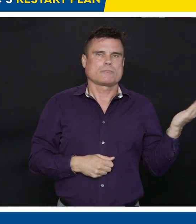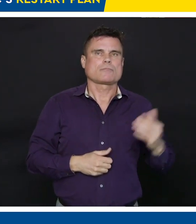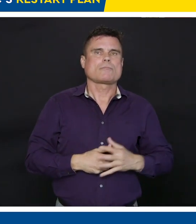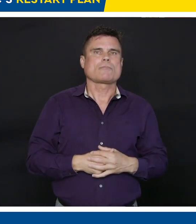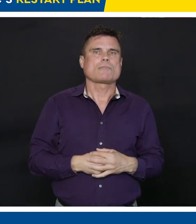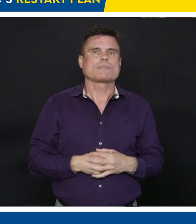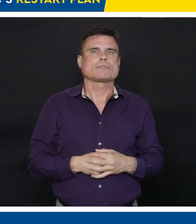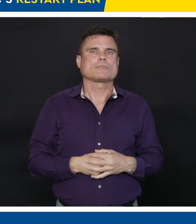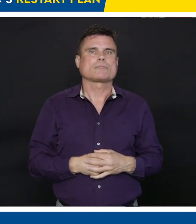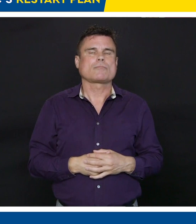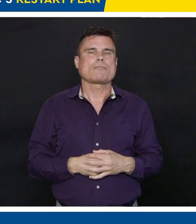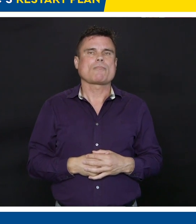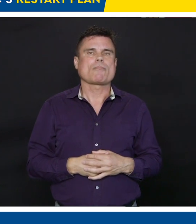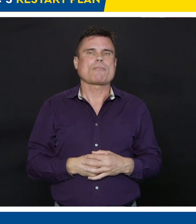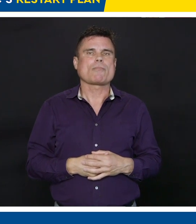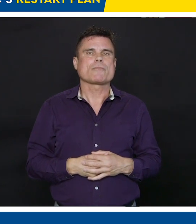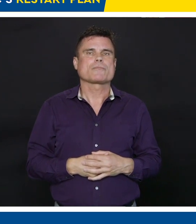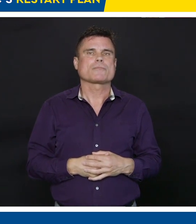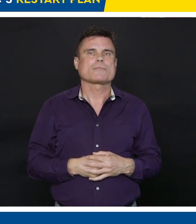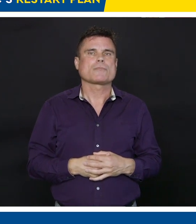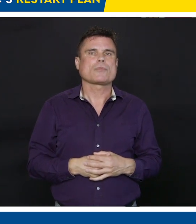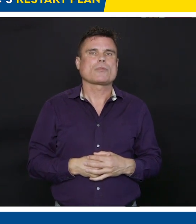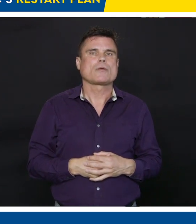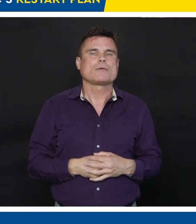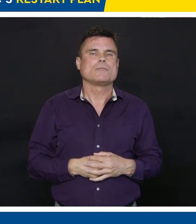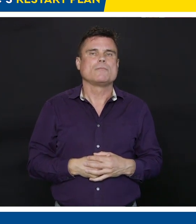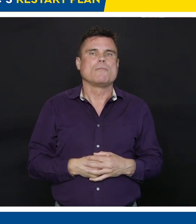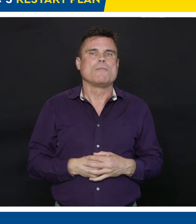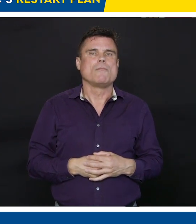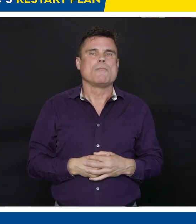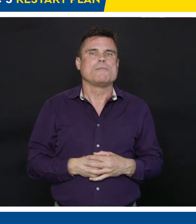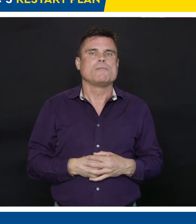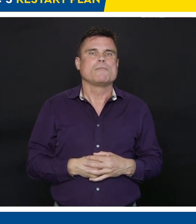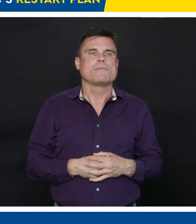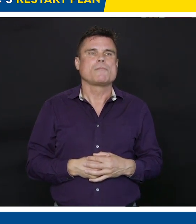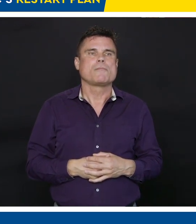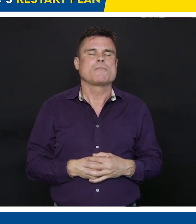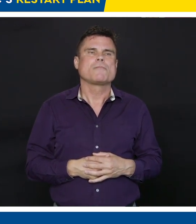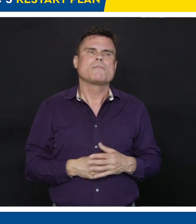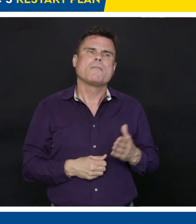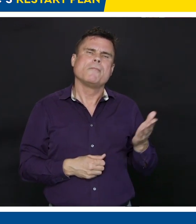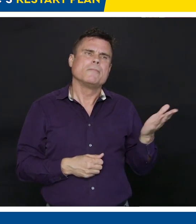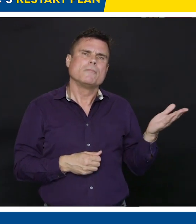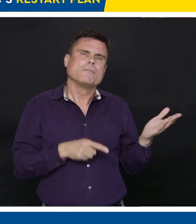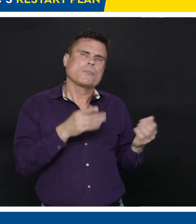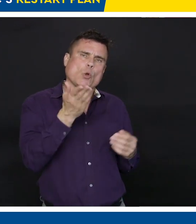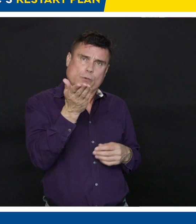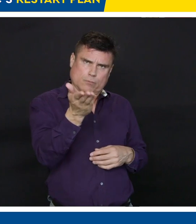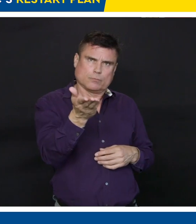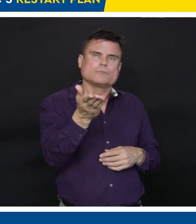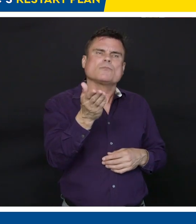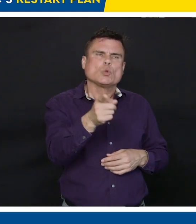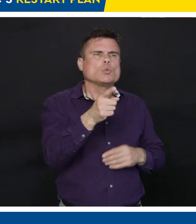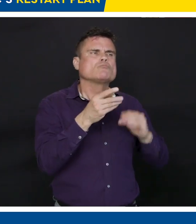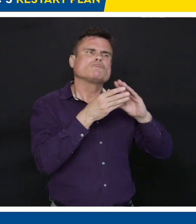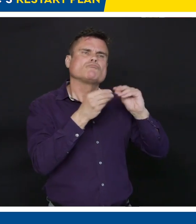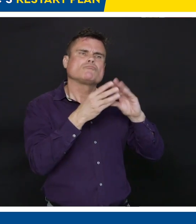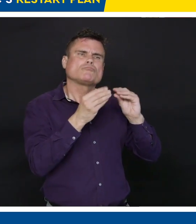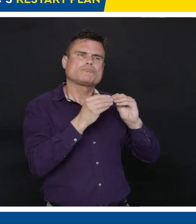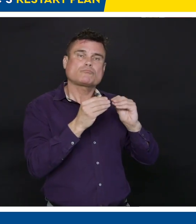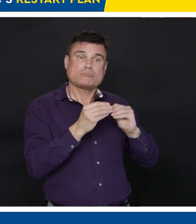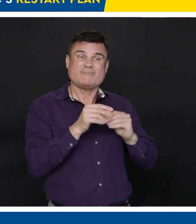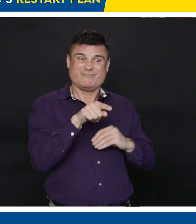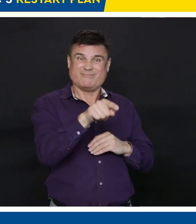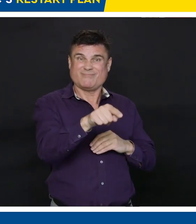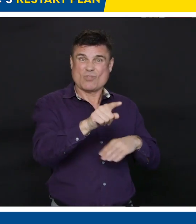Thank you, Mr. Premier. I wanted to get back to some comments you made about the upcoming long weekend. Because, as you know, in coastal